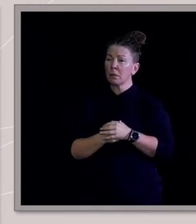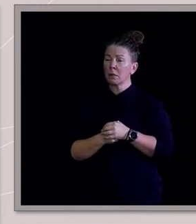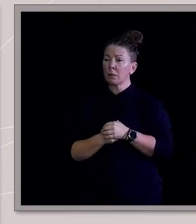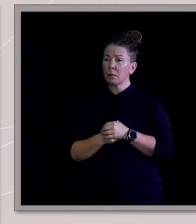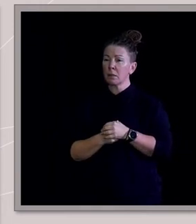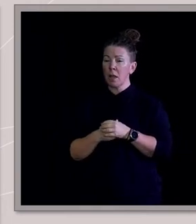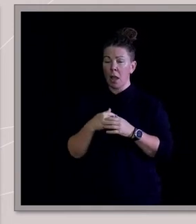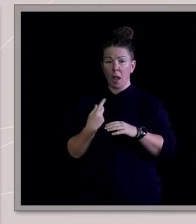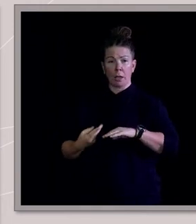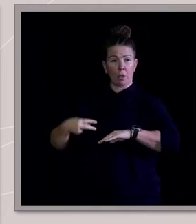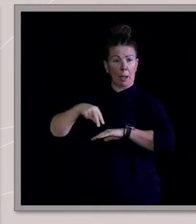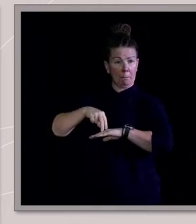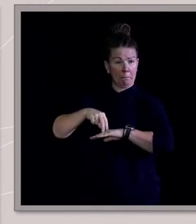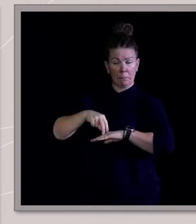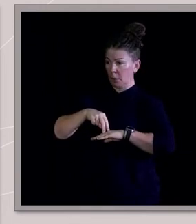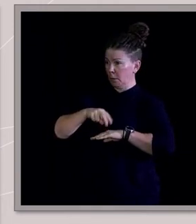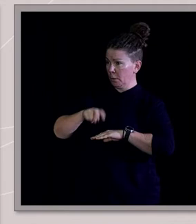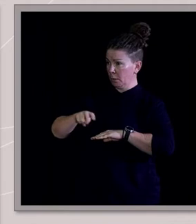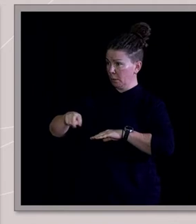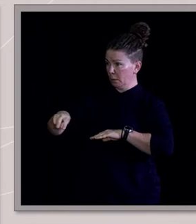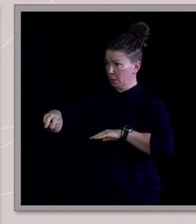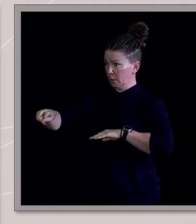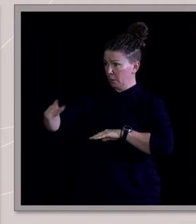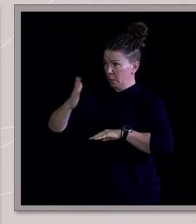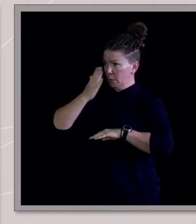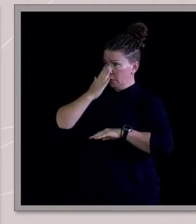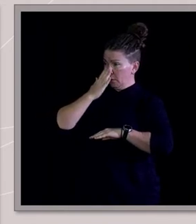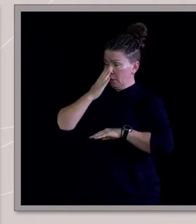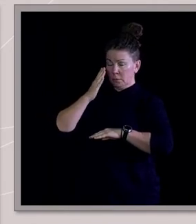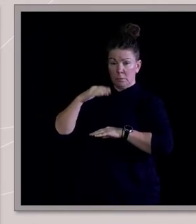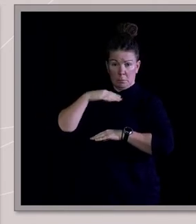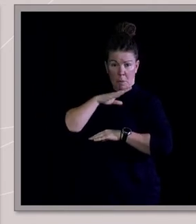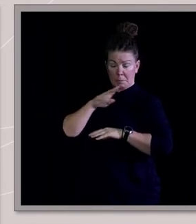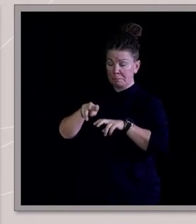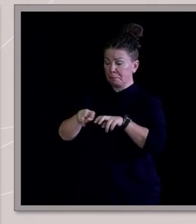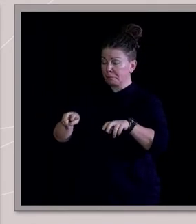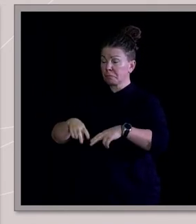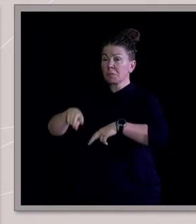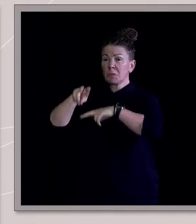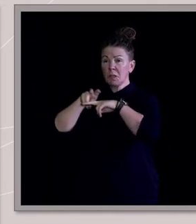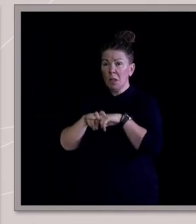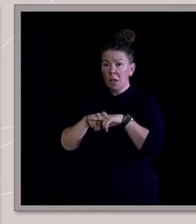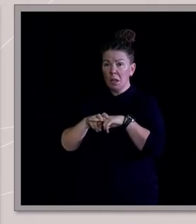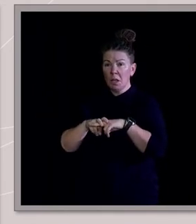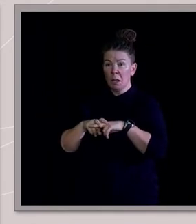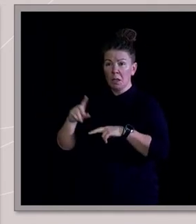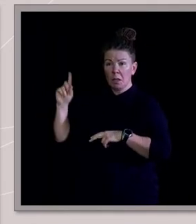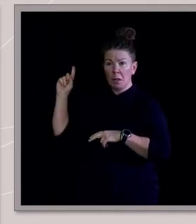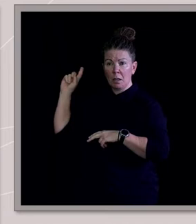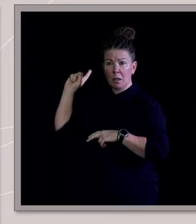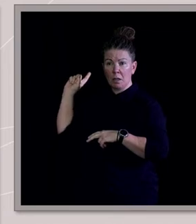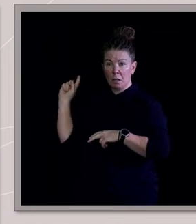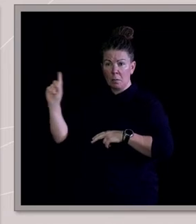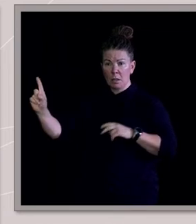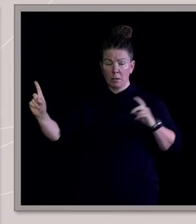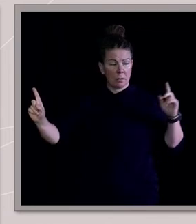I got up and walked out of the party and sat in the front gutter out in this suburban Melbourne street. And one by one, my church friends came